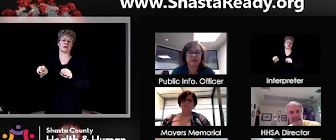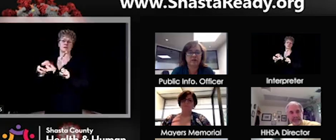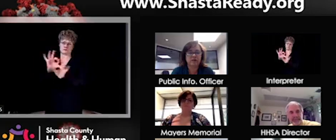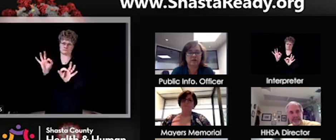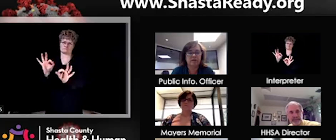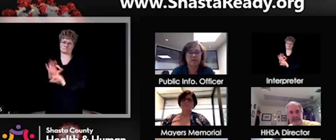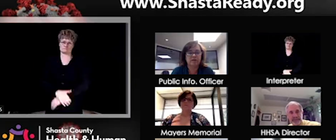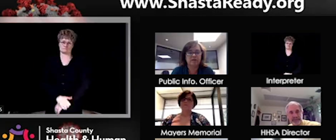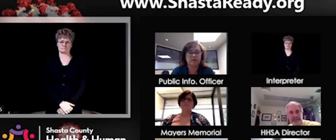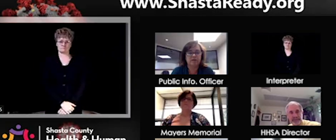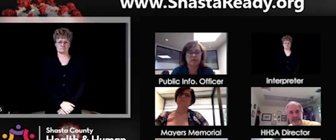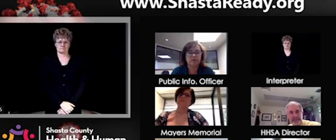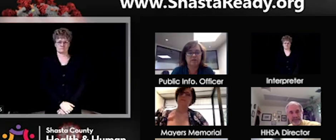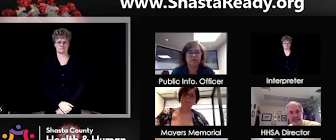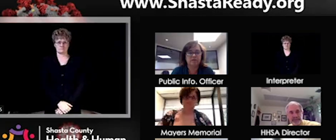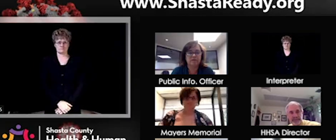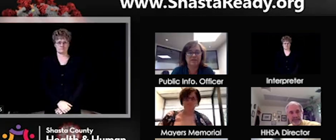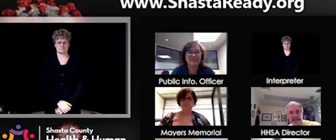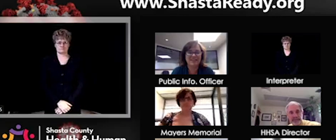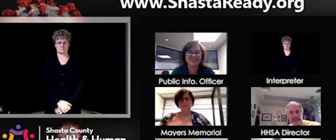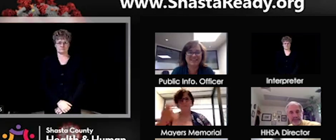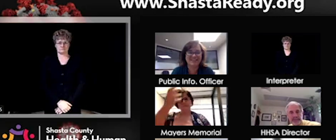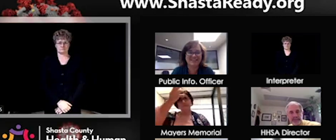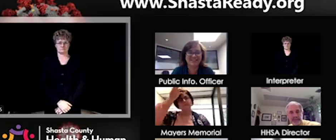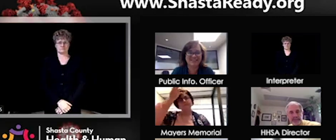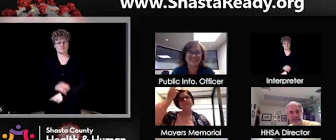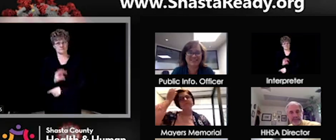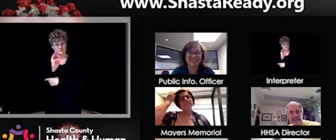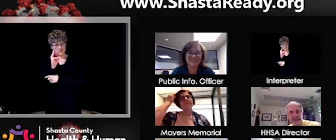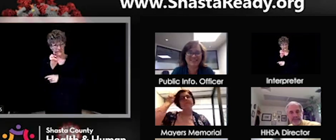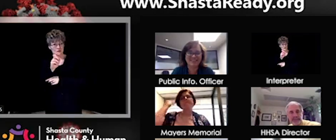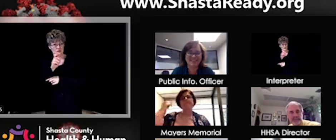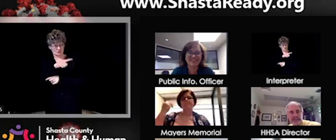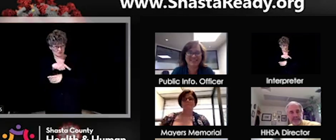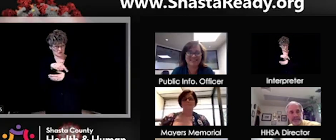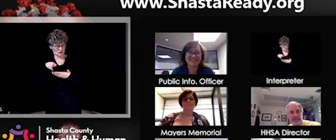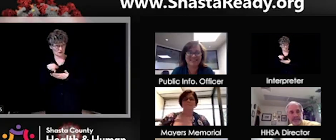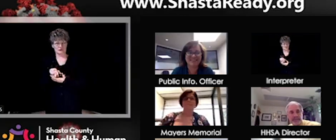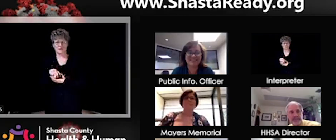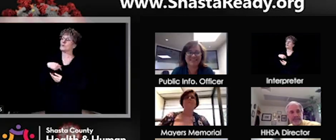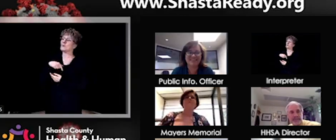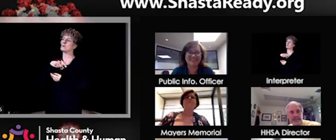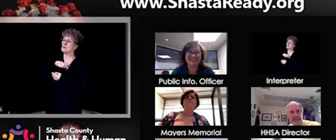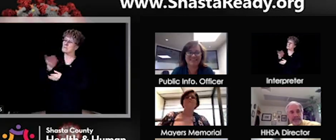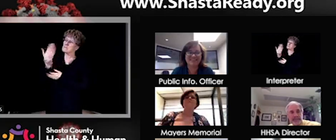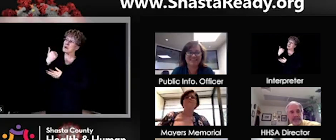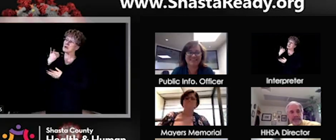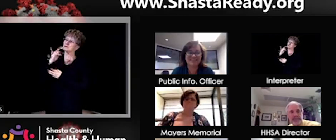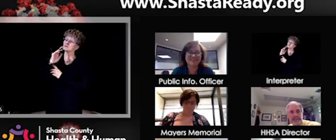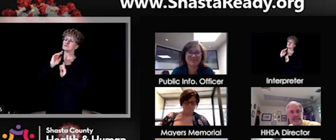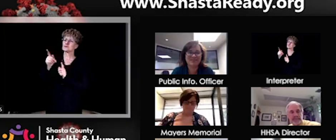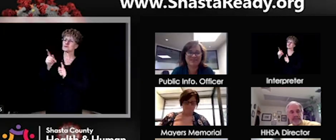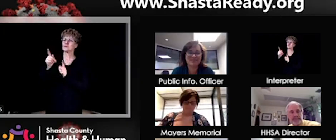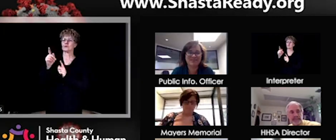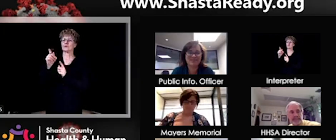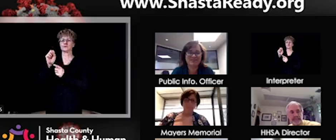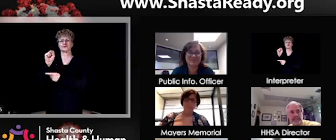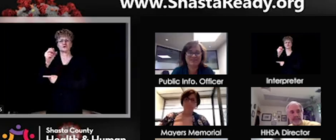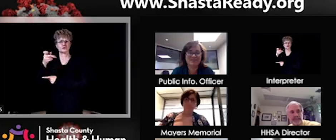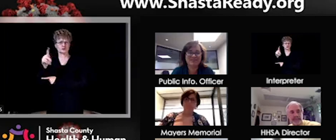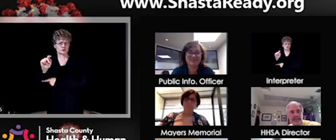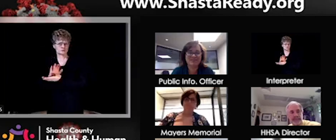Mike, did they charge you when you went there? Well, when we went, uh, when we went and toured the site, um, the, uh,